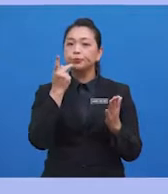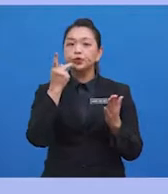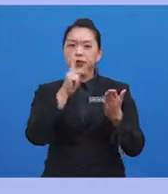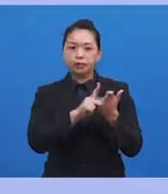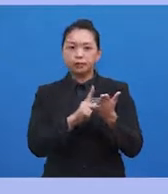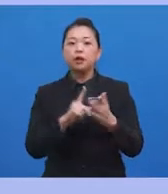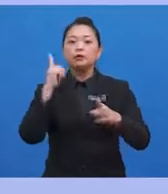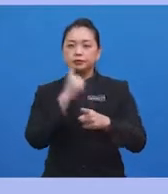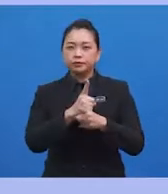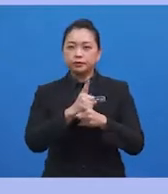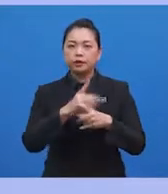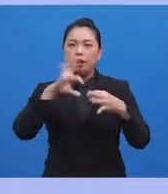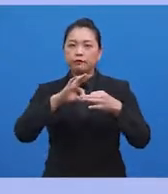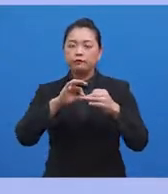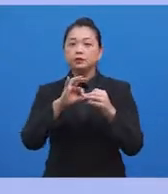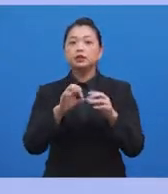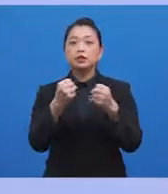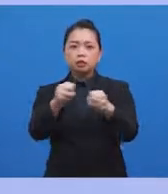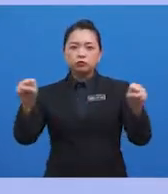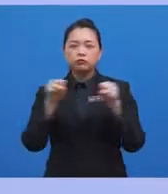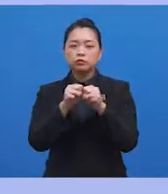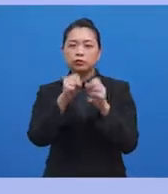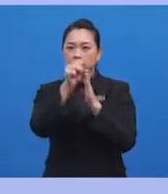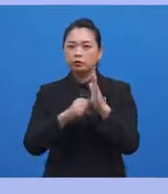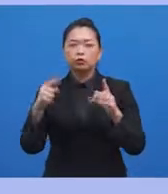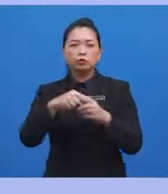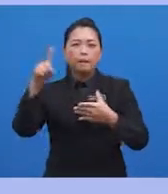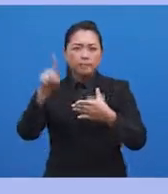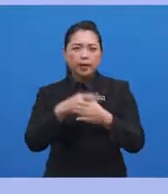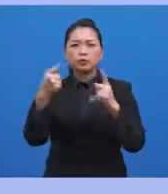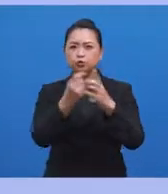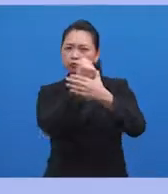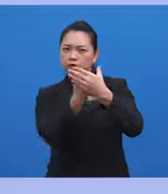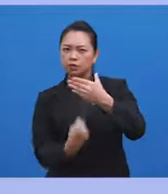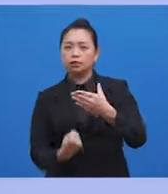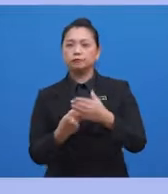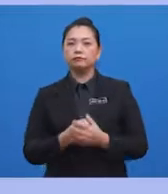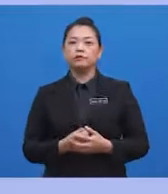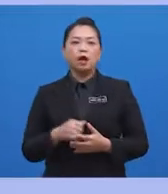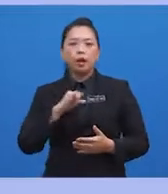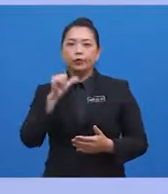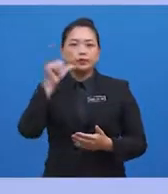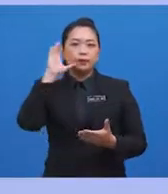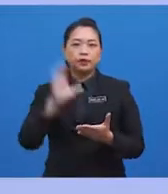The reality of this situation took months to sink in. My reaction was disbelief. I was sure the entire misunderstanding